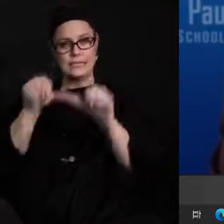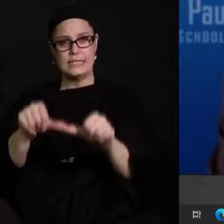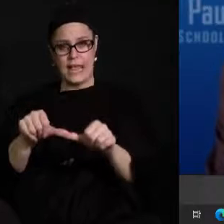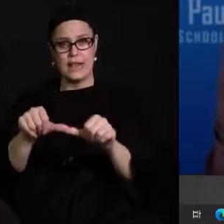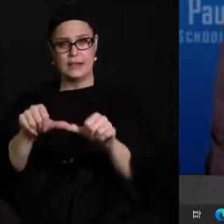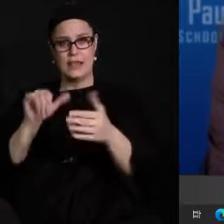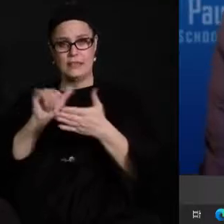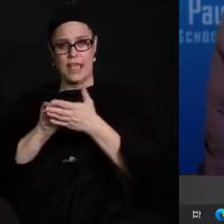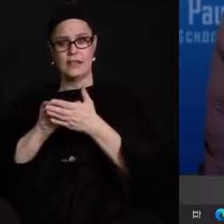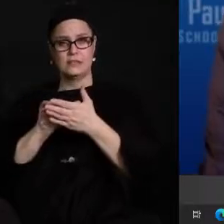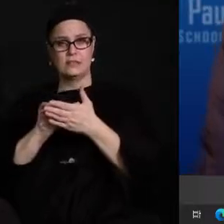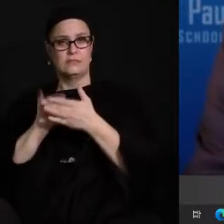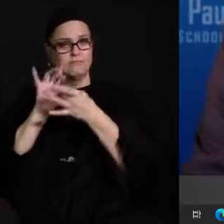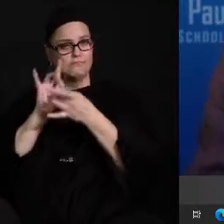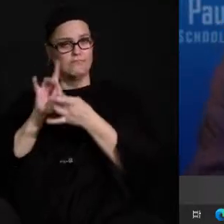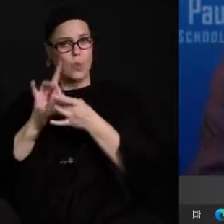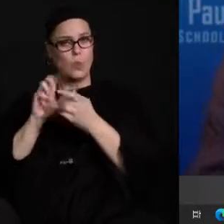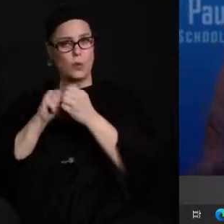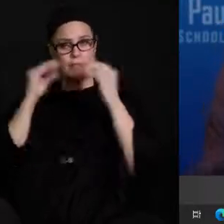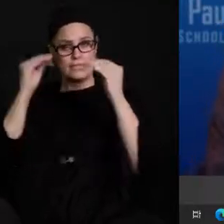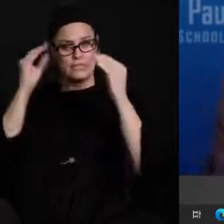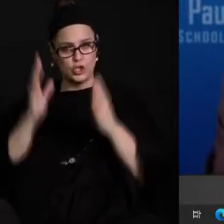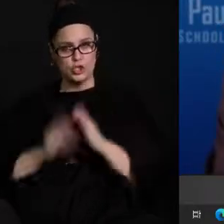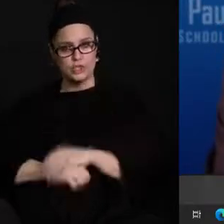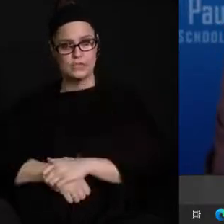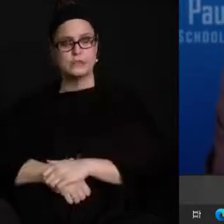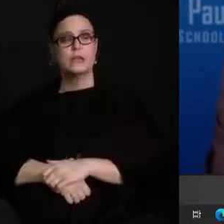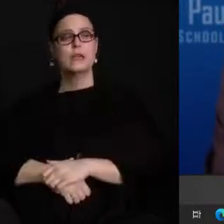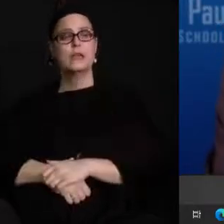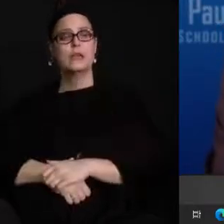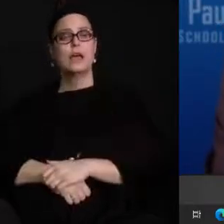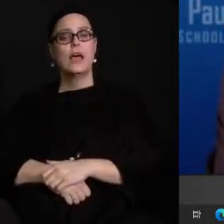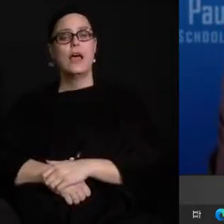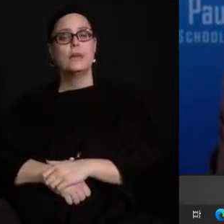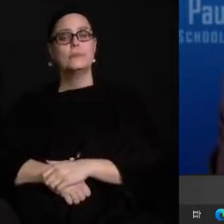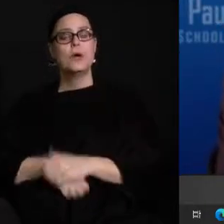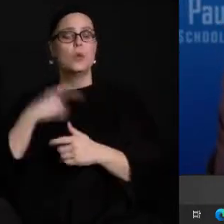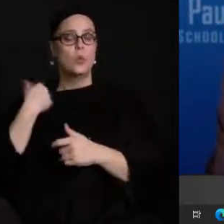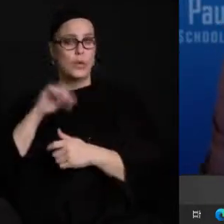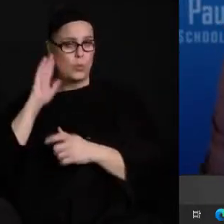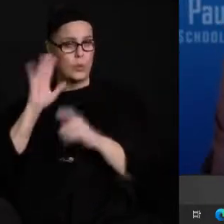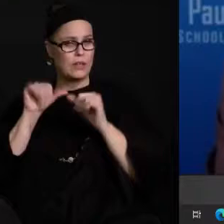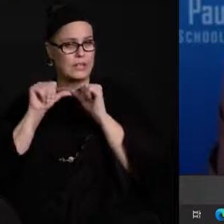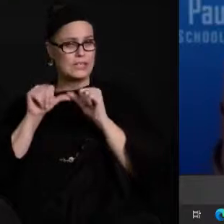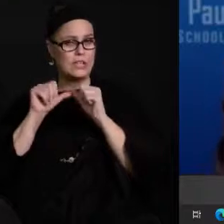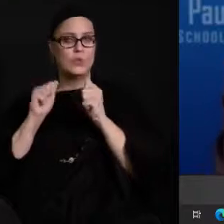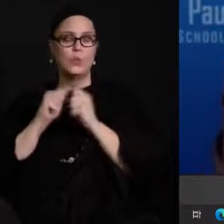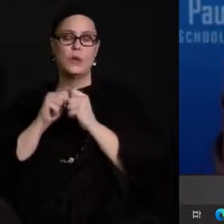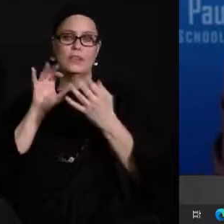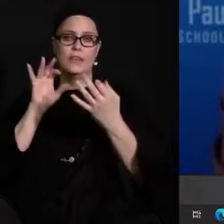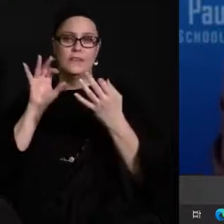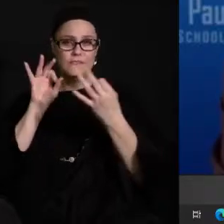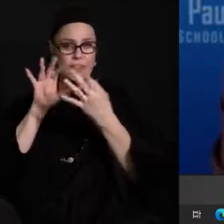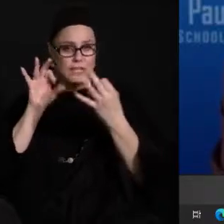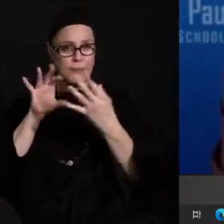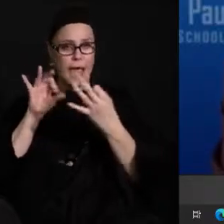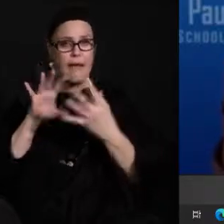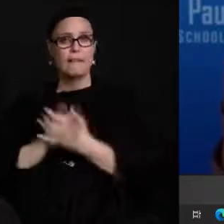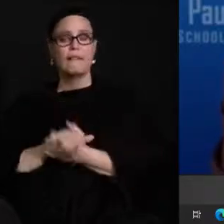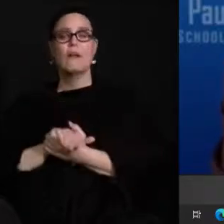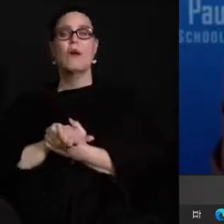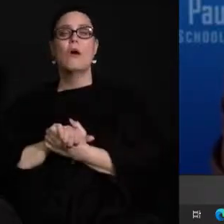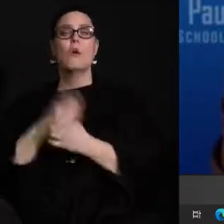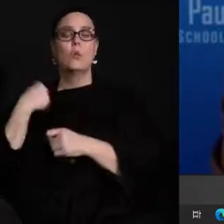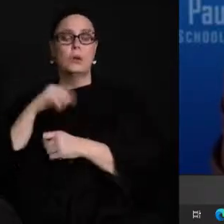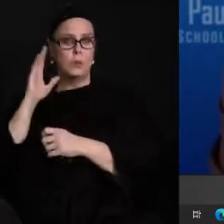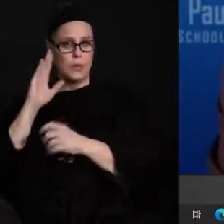and with that it may not be perfect but i can share this with you we will continue to gather feedback we will continue to to work